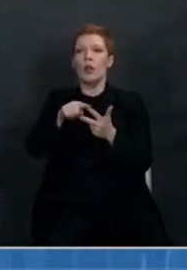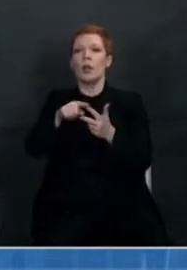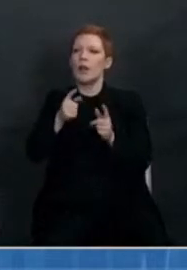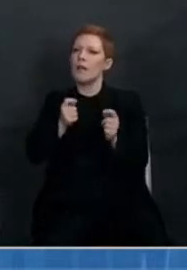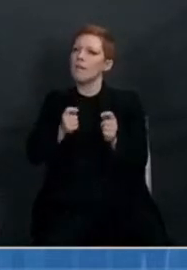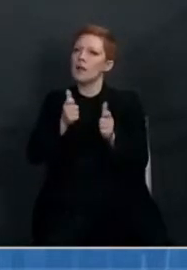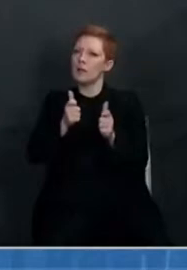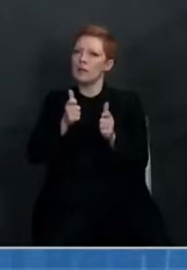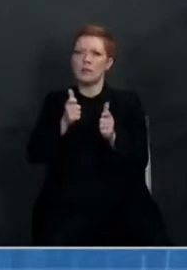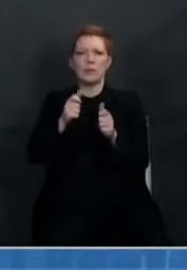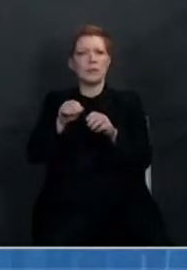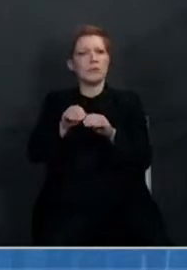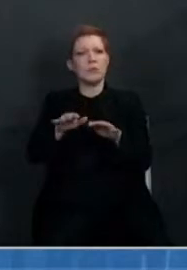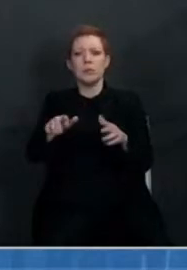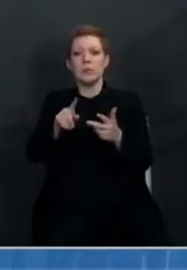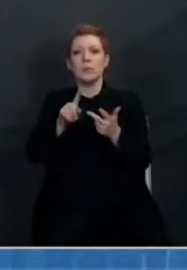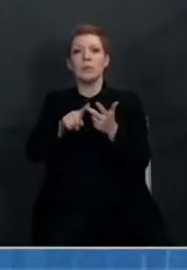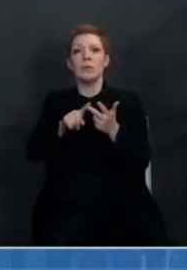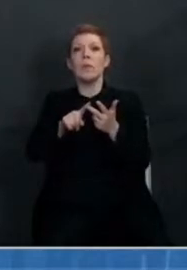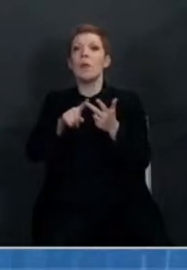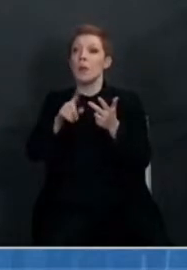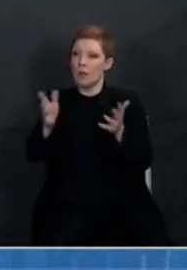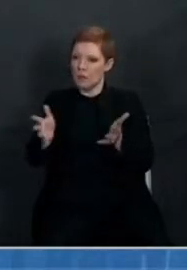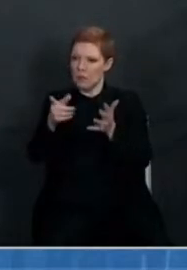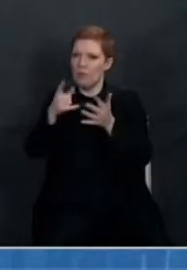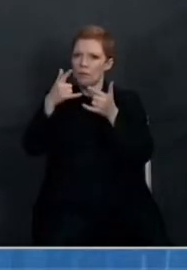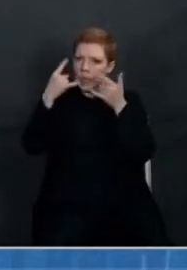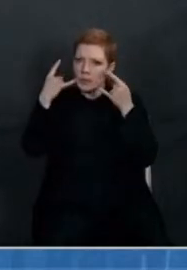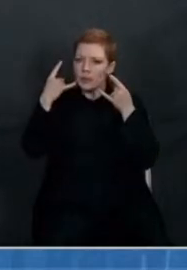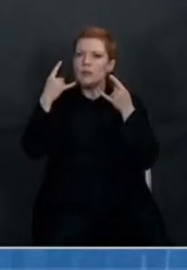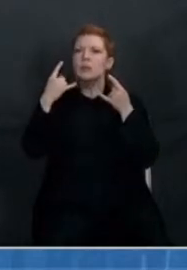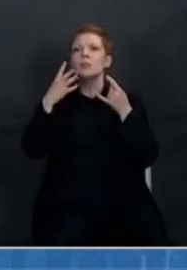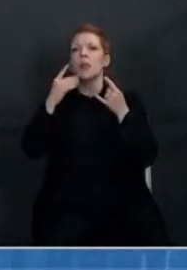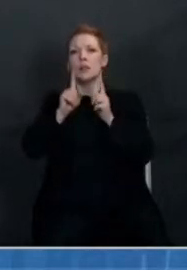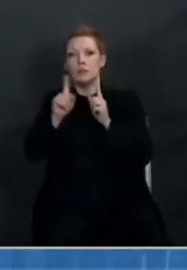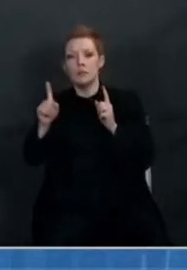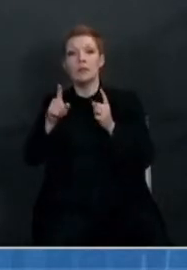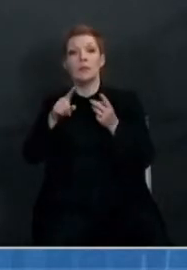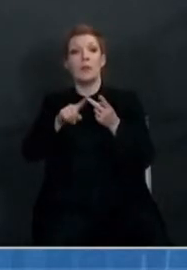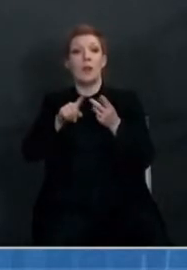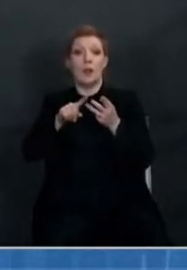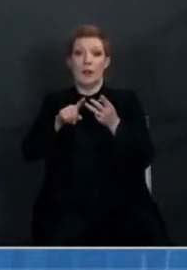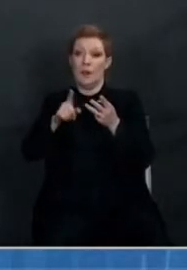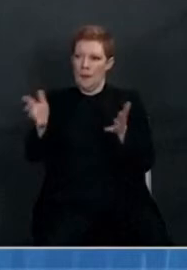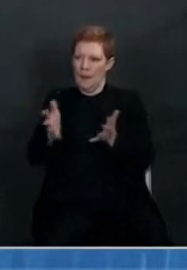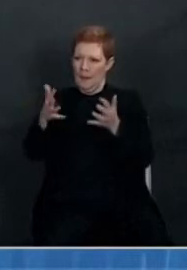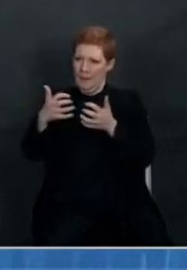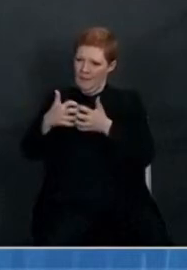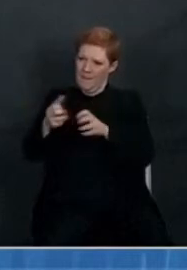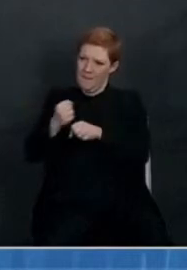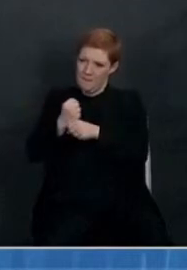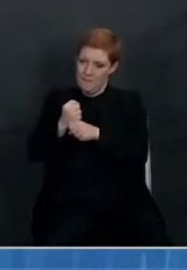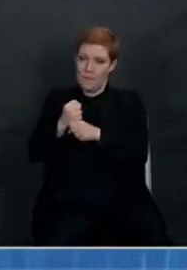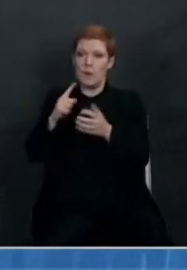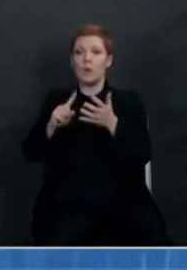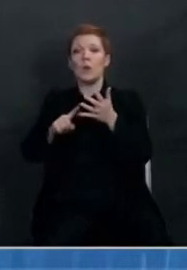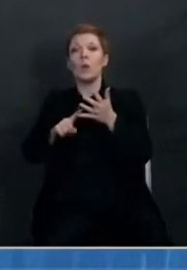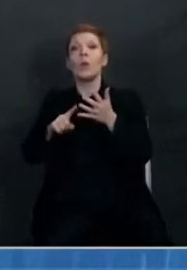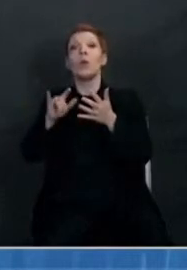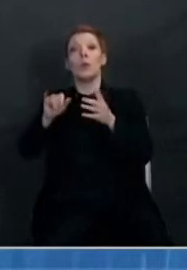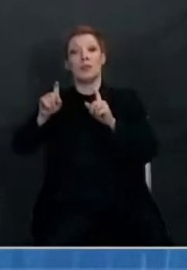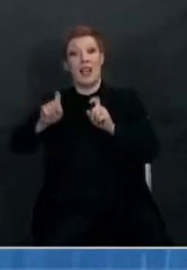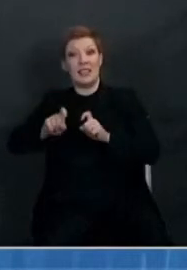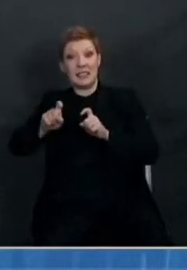like masking, driving manufacturing, increasing testing, health equity and global engagement.